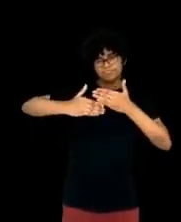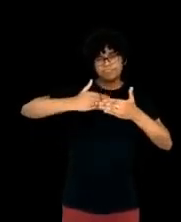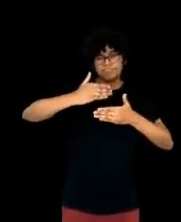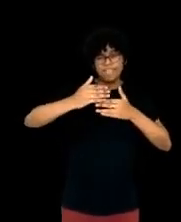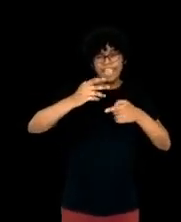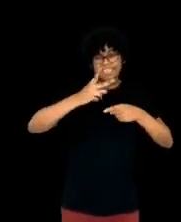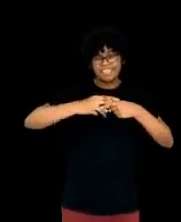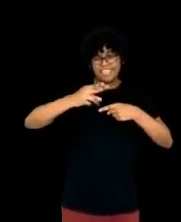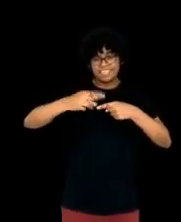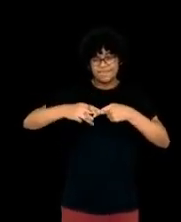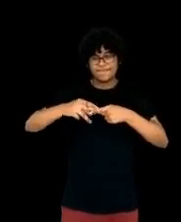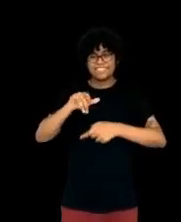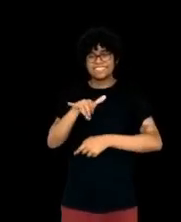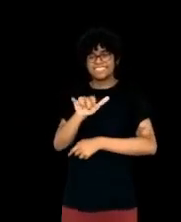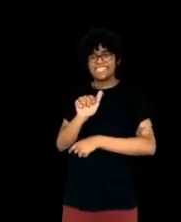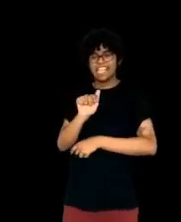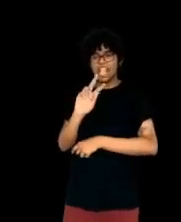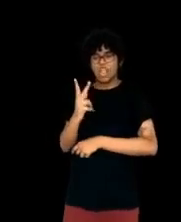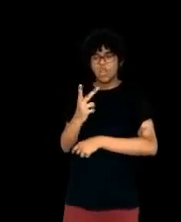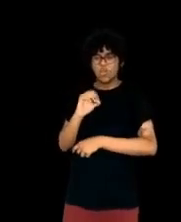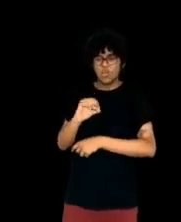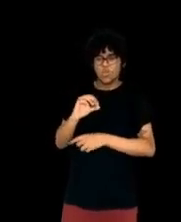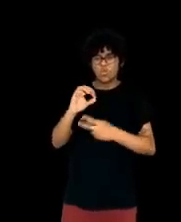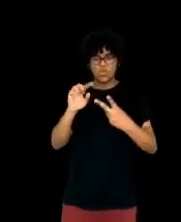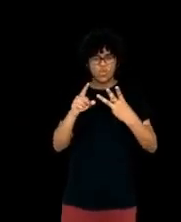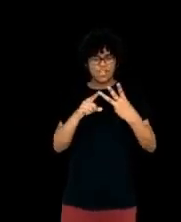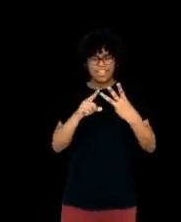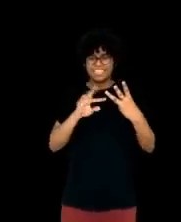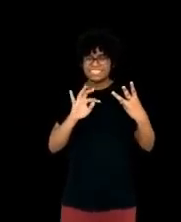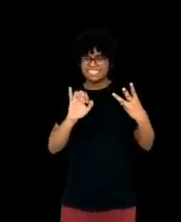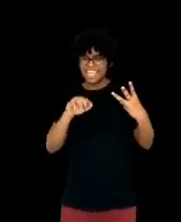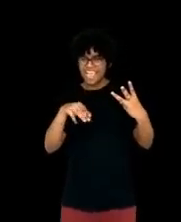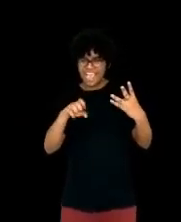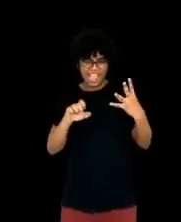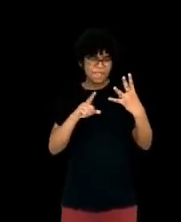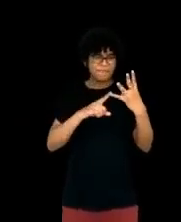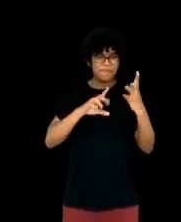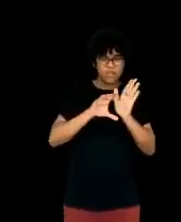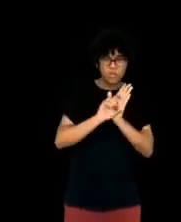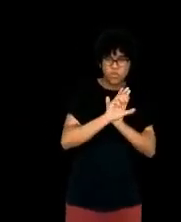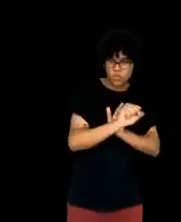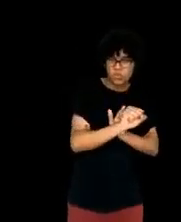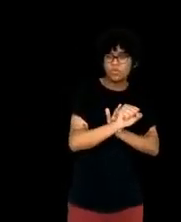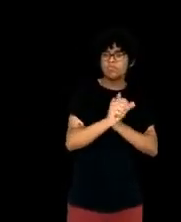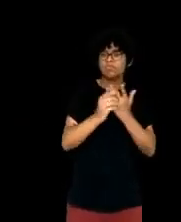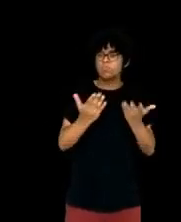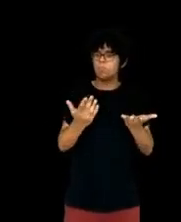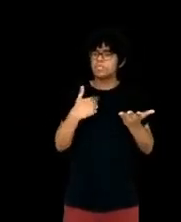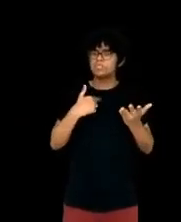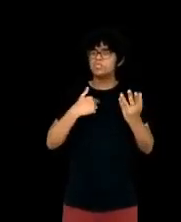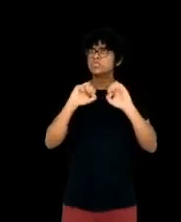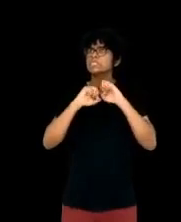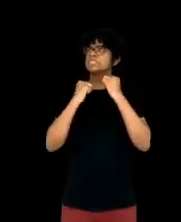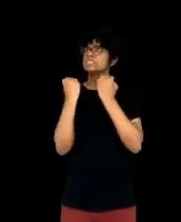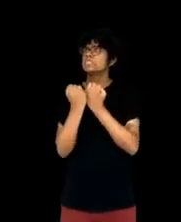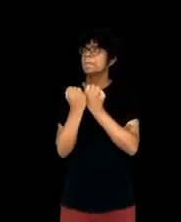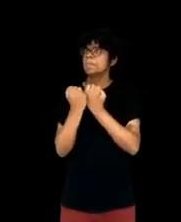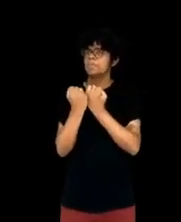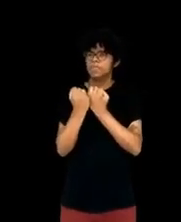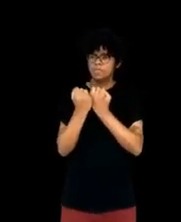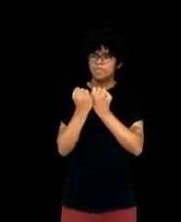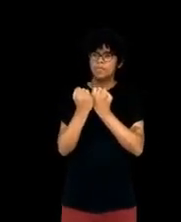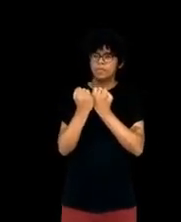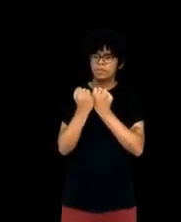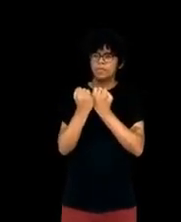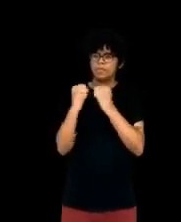Yahoo at the time, Google, many others. But I went to an internal summit